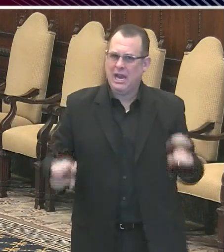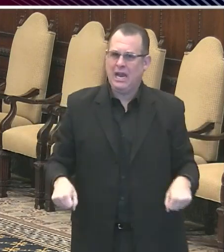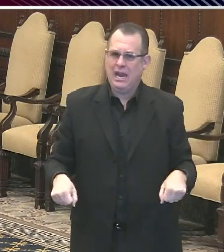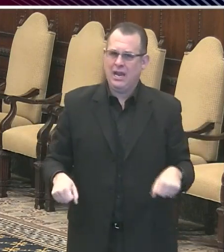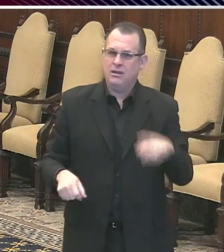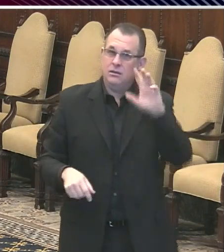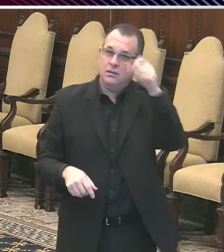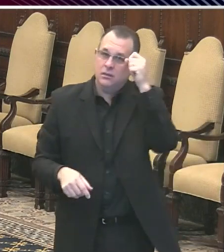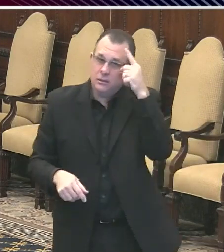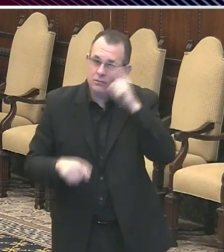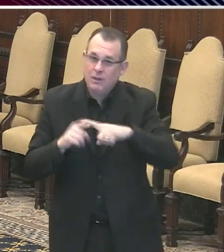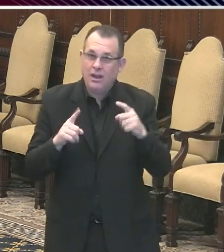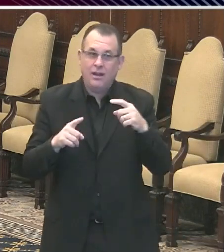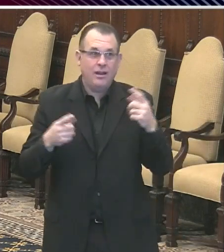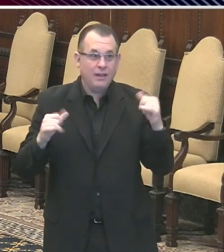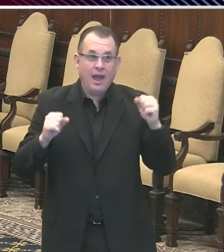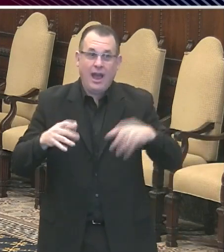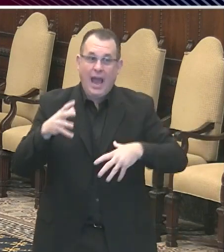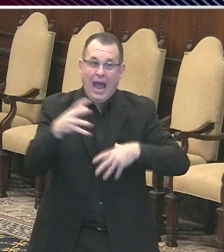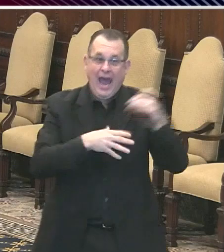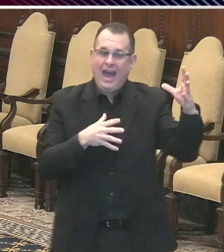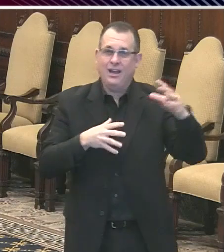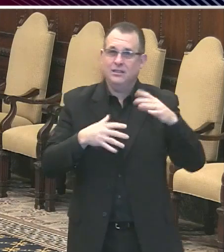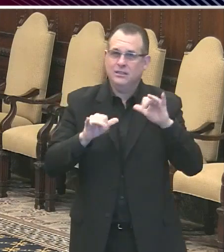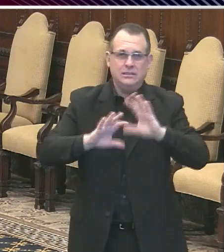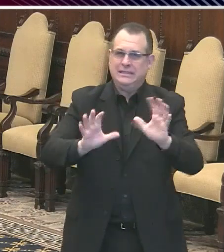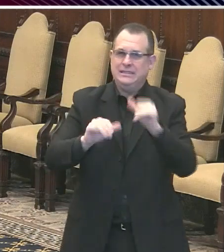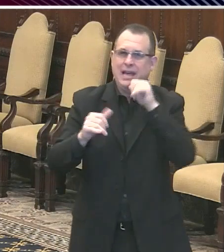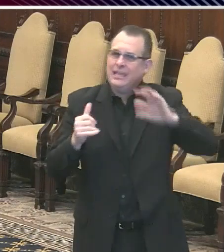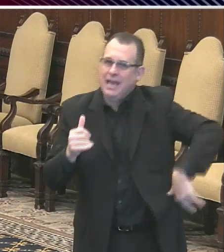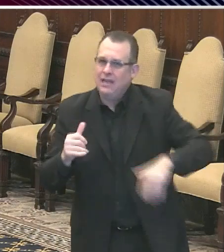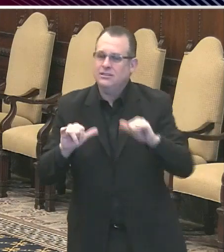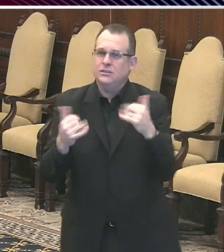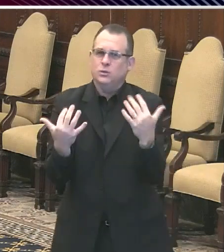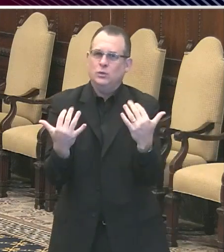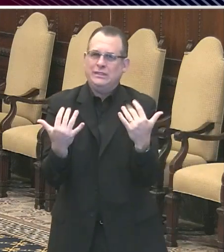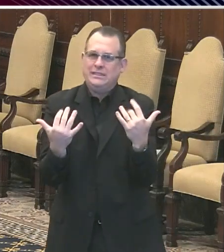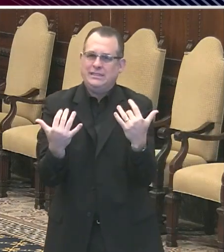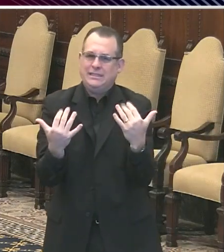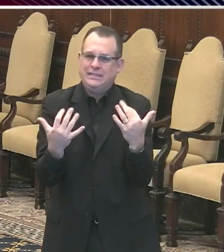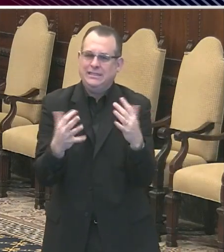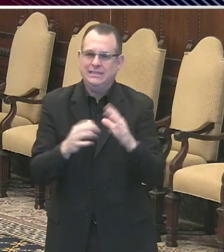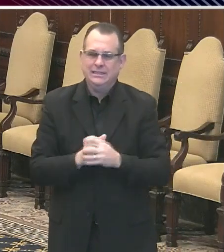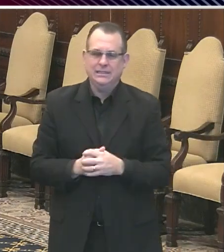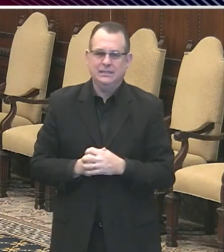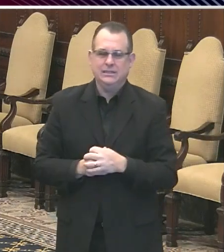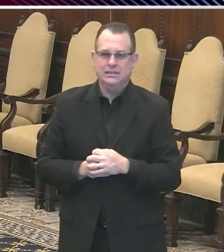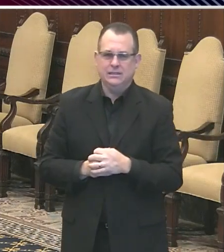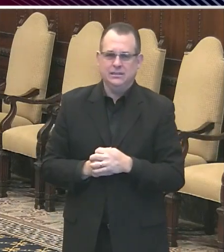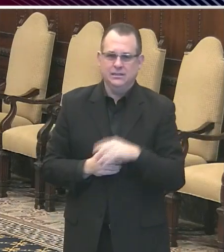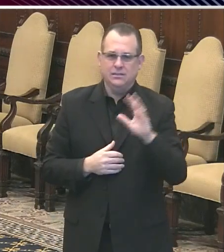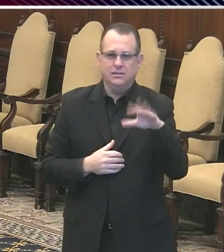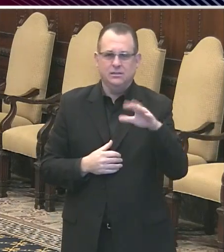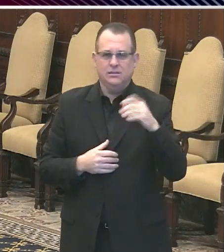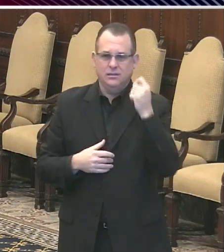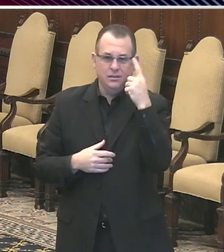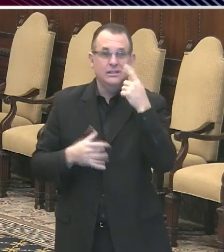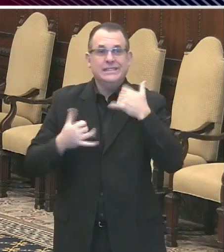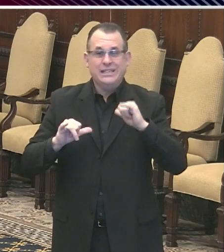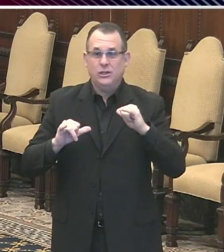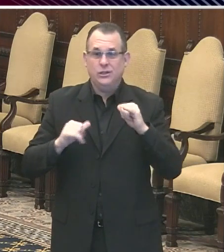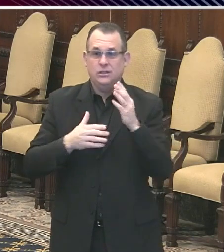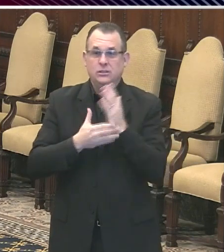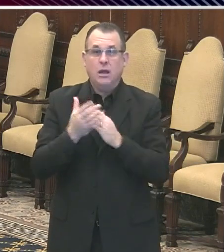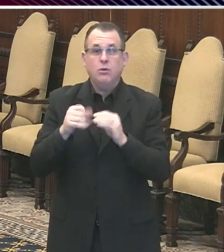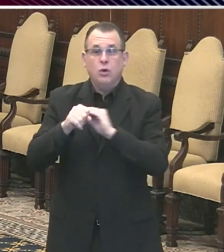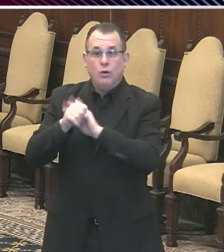we need to do in order to win. So that's what's happening in the community as a whole. Now, we're still seeing clusters of this infection in congregate